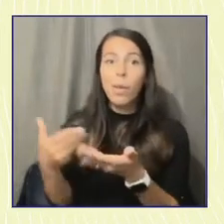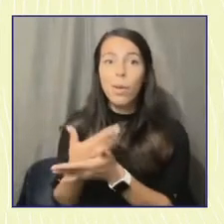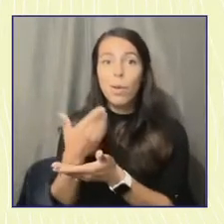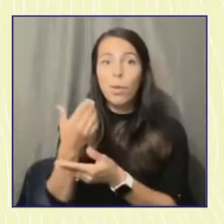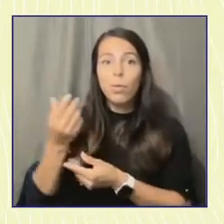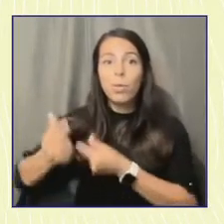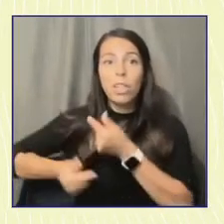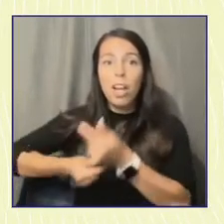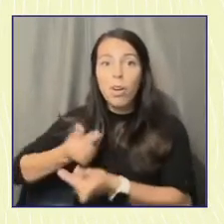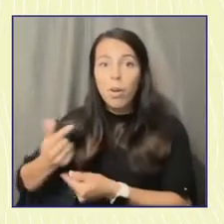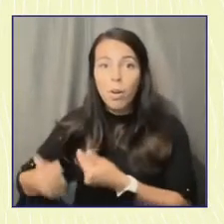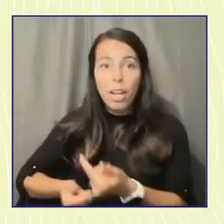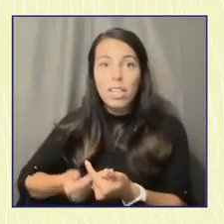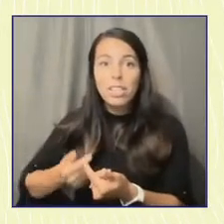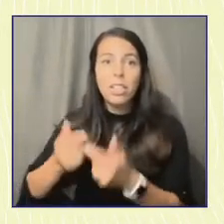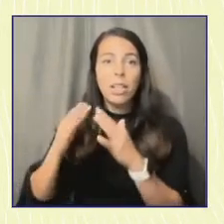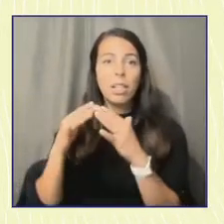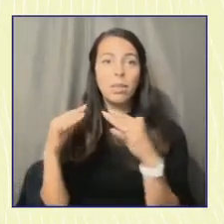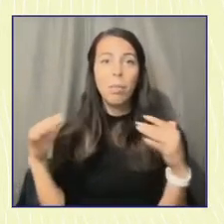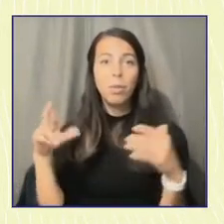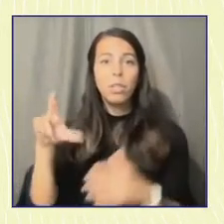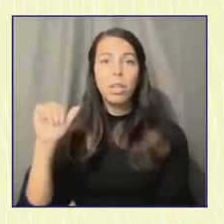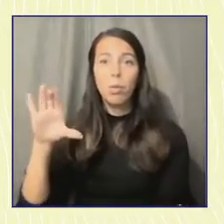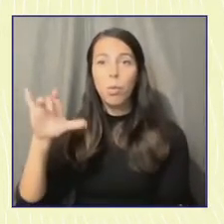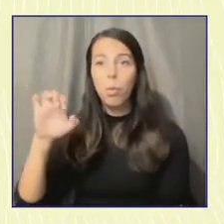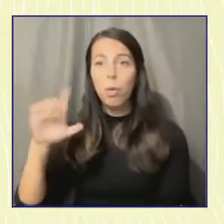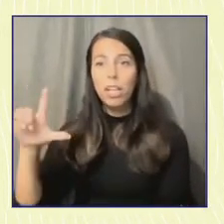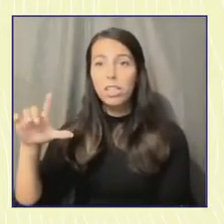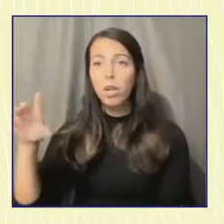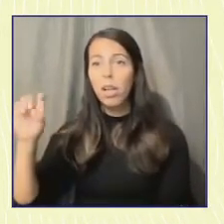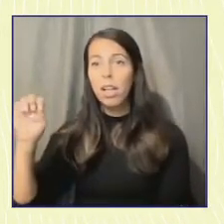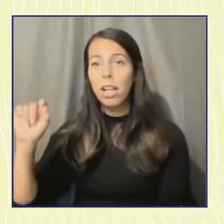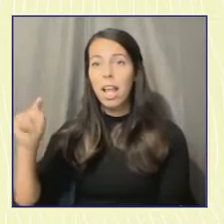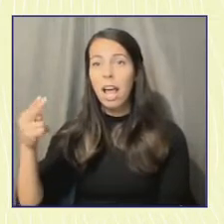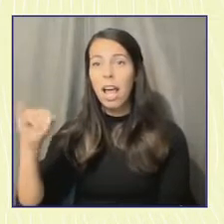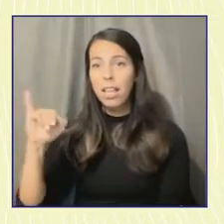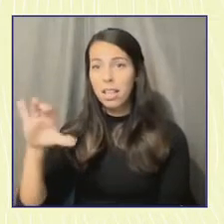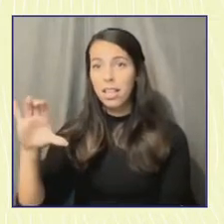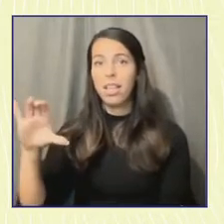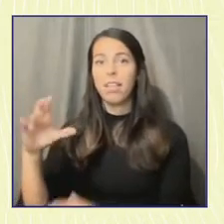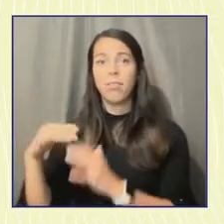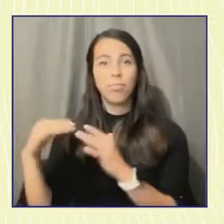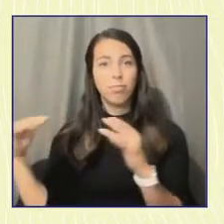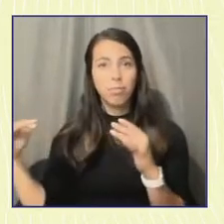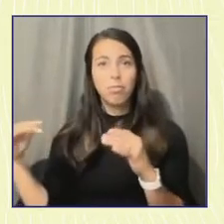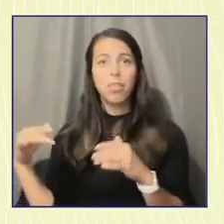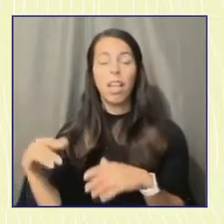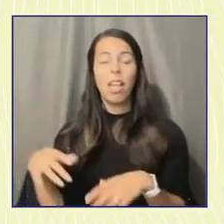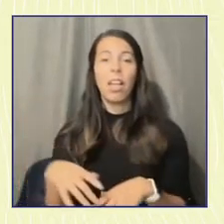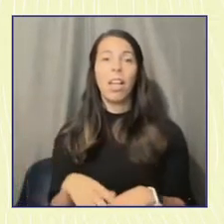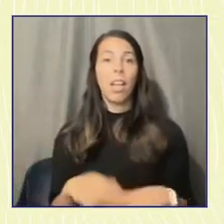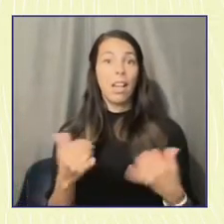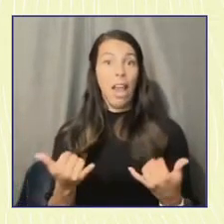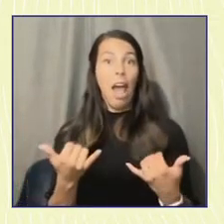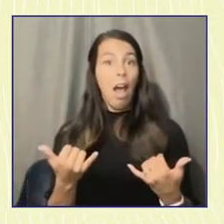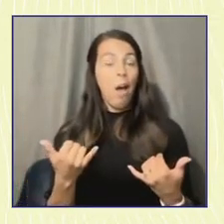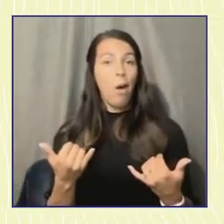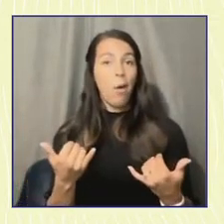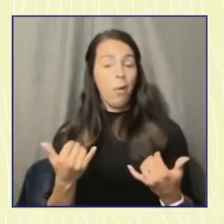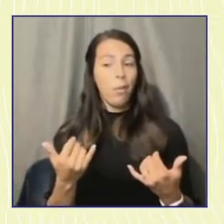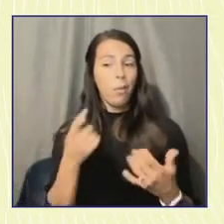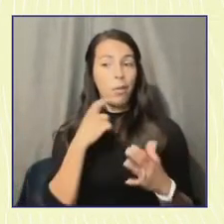multiracial and multiethnic. And it's coming of age at a time where there is a lot of civic